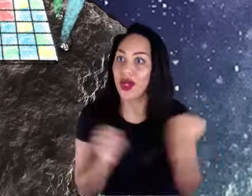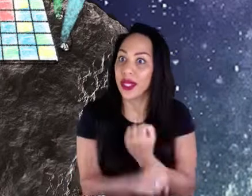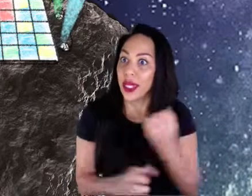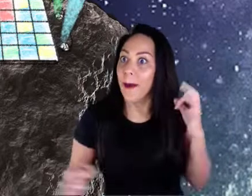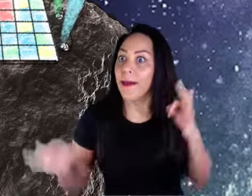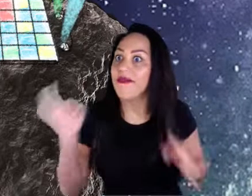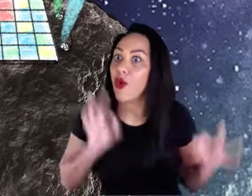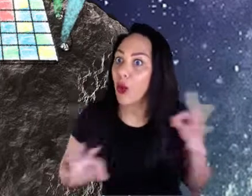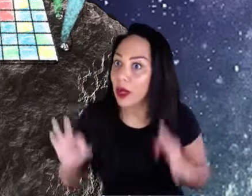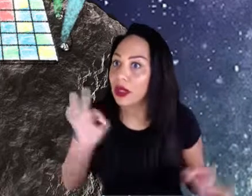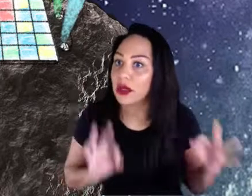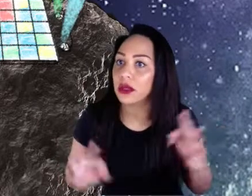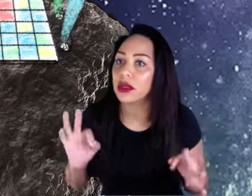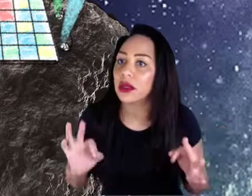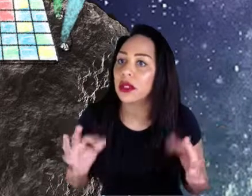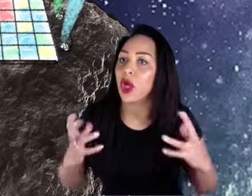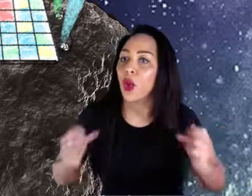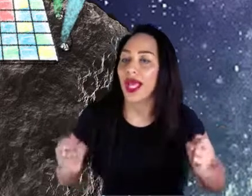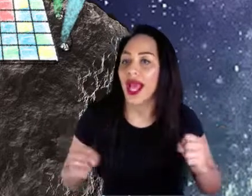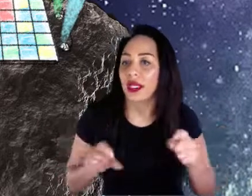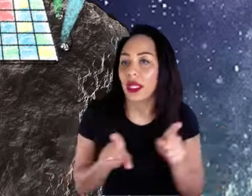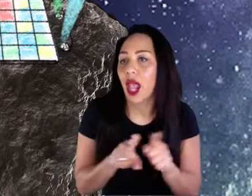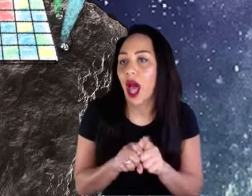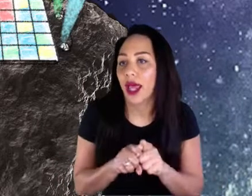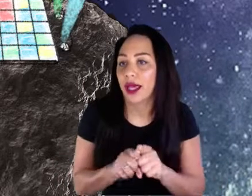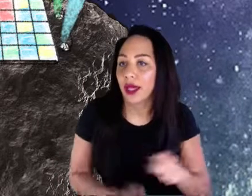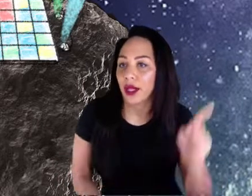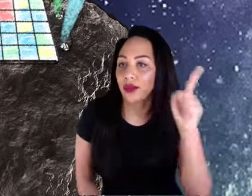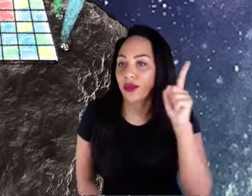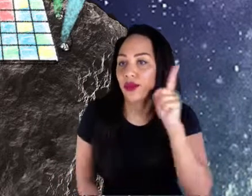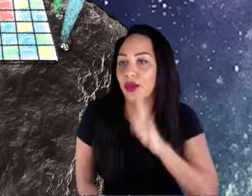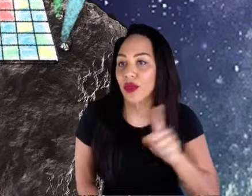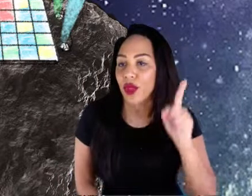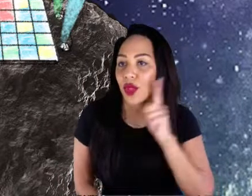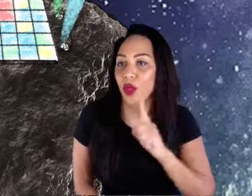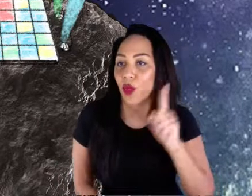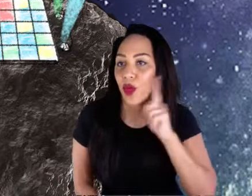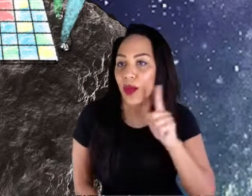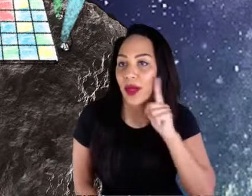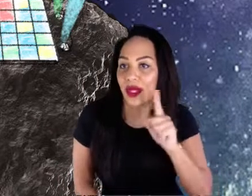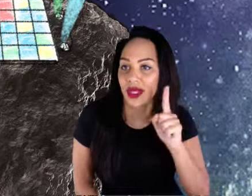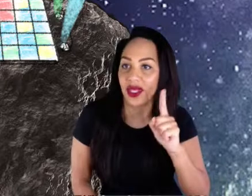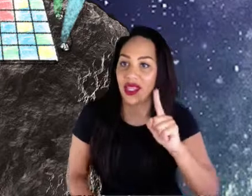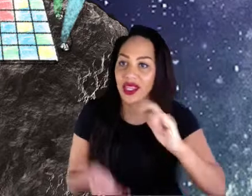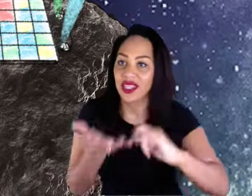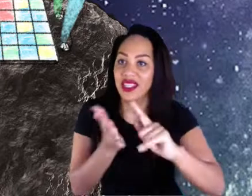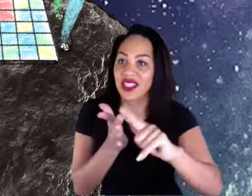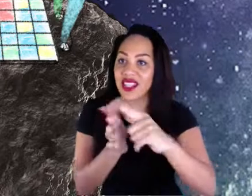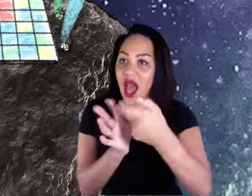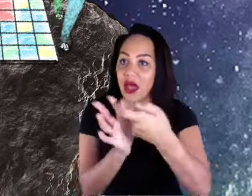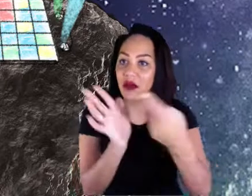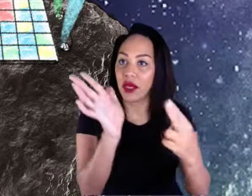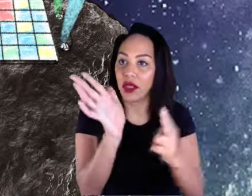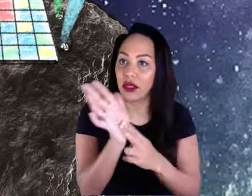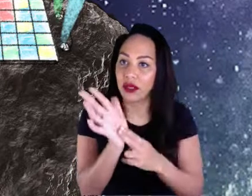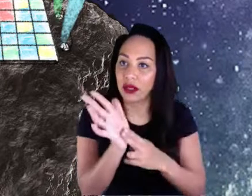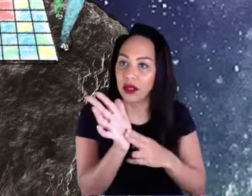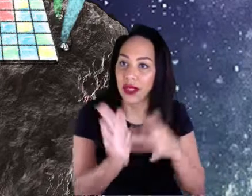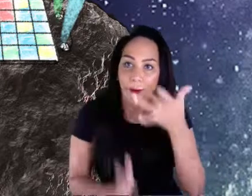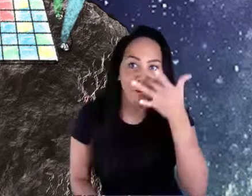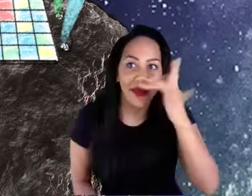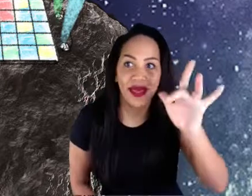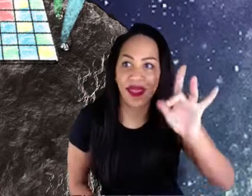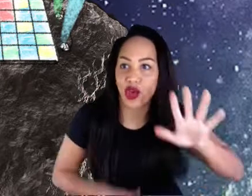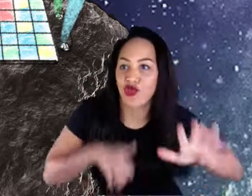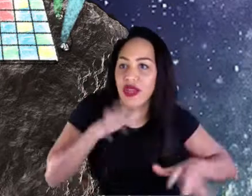kind of a siren was singing a siren song and kind of bringing us to the depths. And everybody was kind of following until everybody could